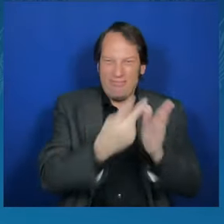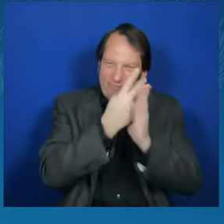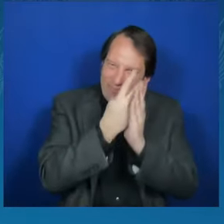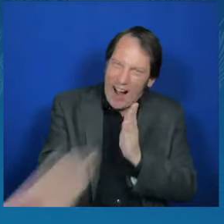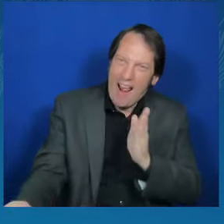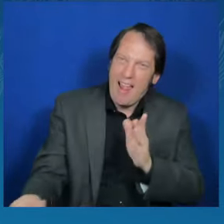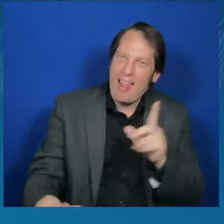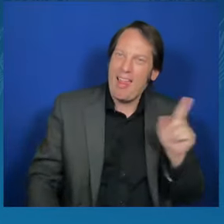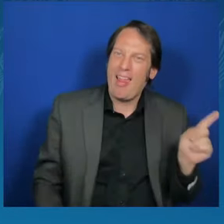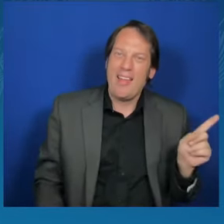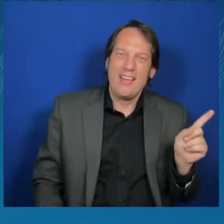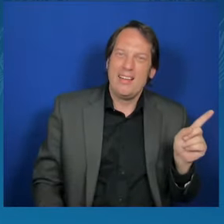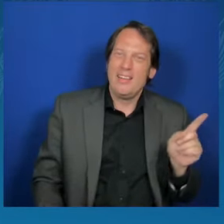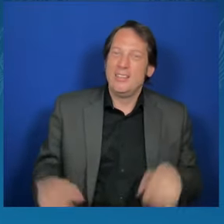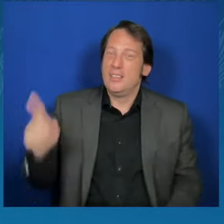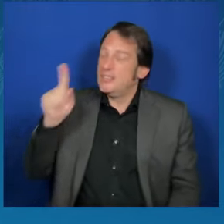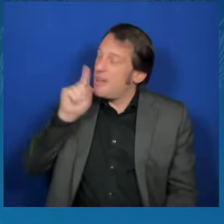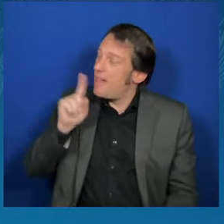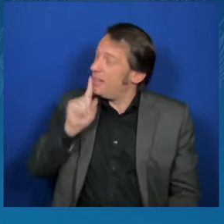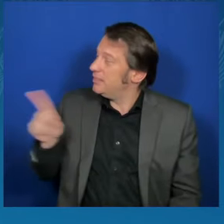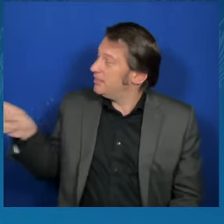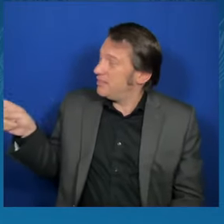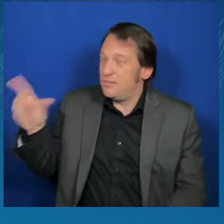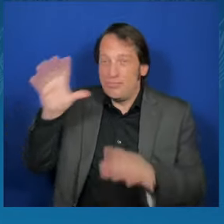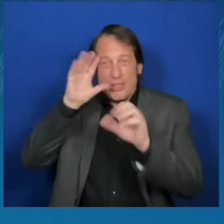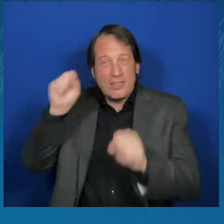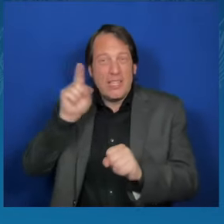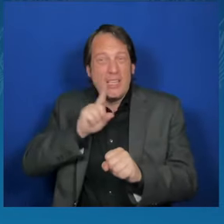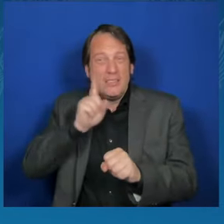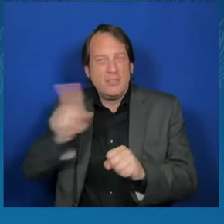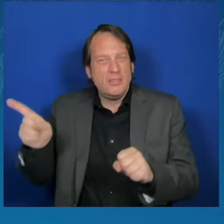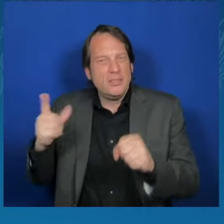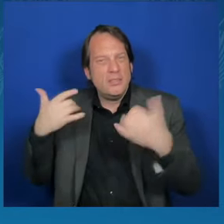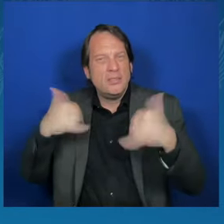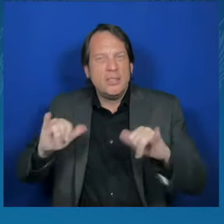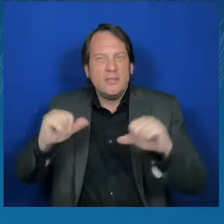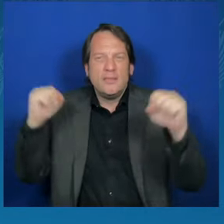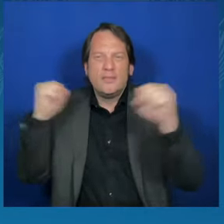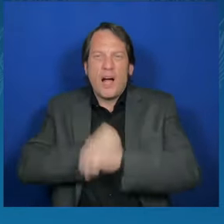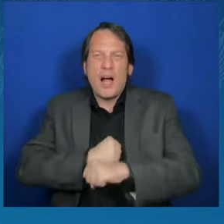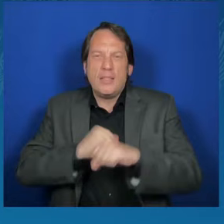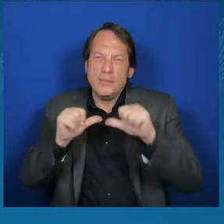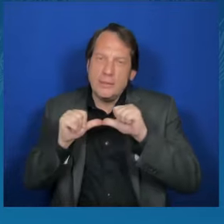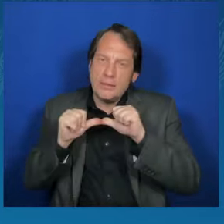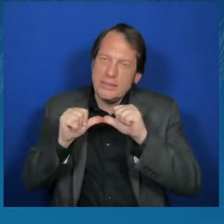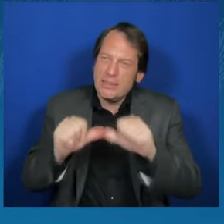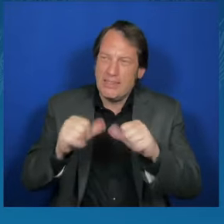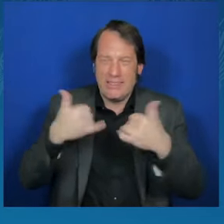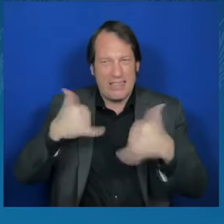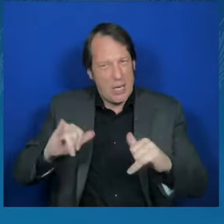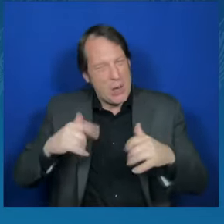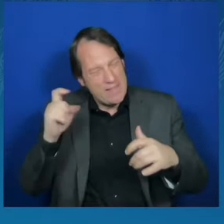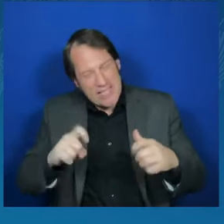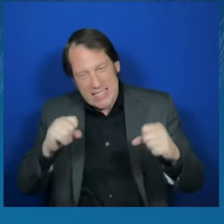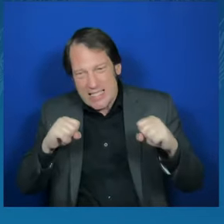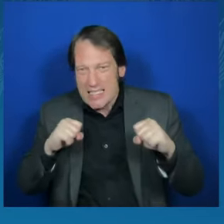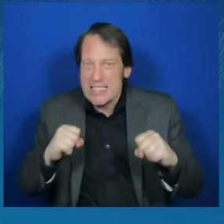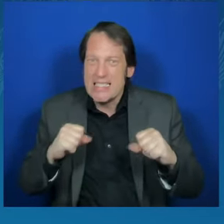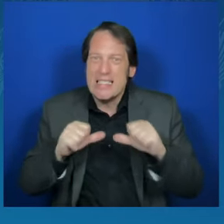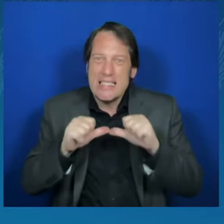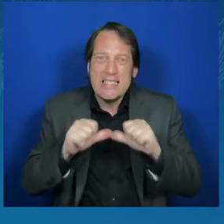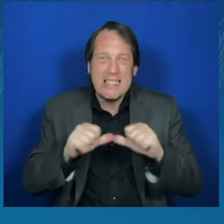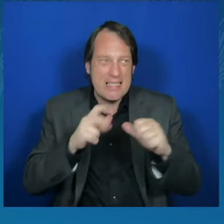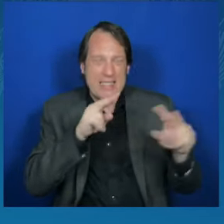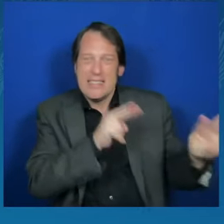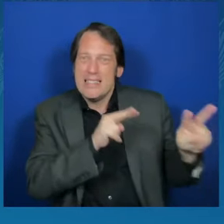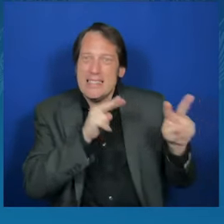country and for the entire world. And it is in the strategic interest of the United States to continue our support.